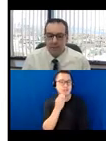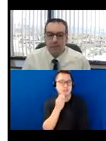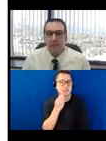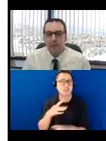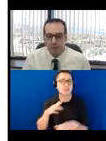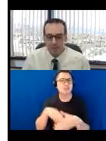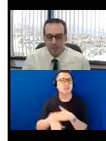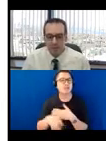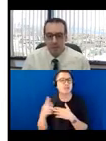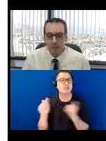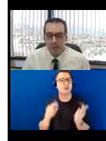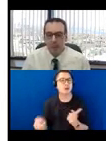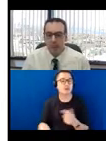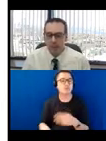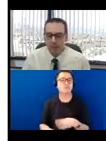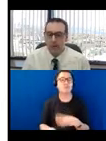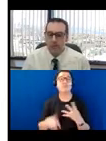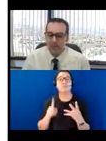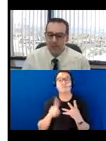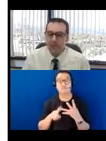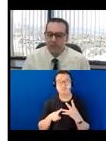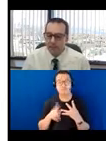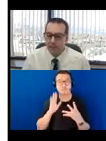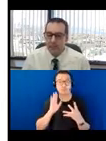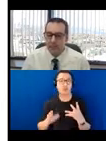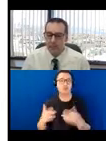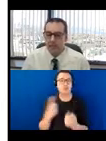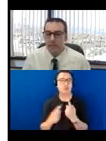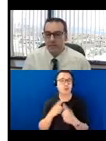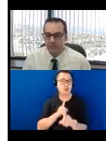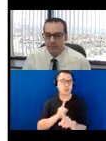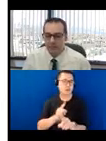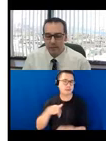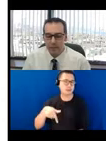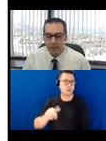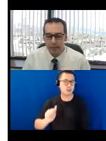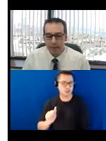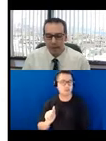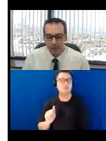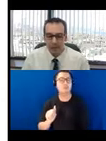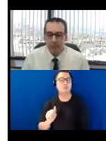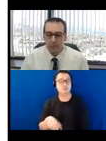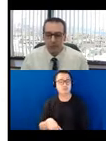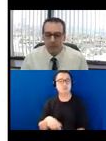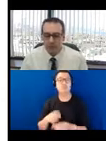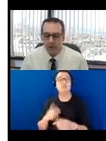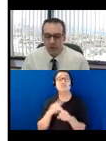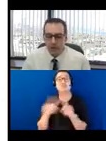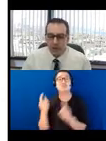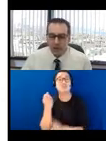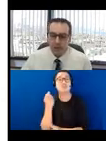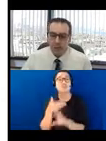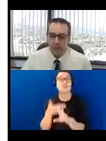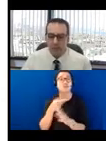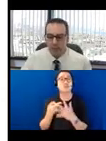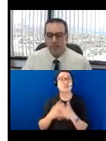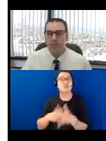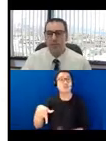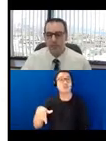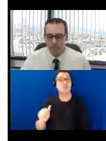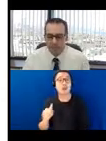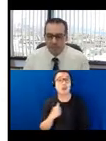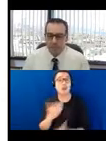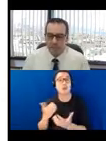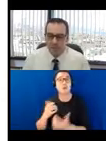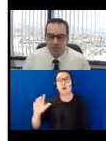After the main topic is covered we will have a question and answer session towards the end of the event. However before we start I would like Moss